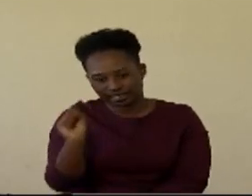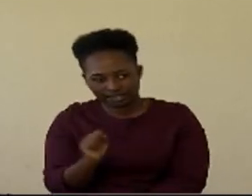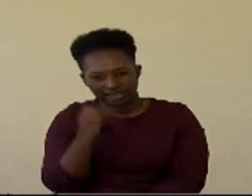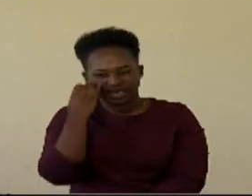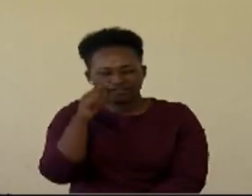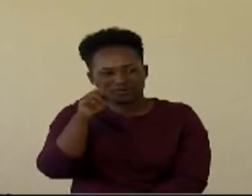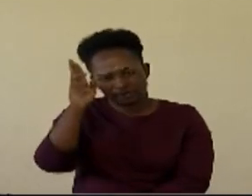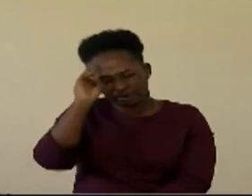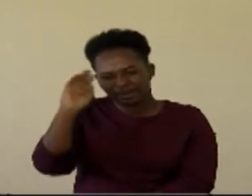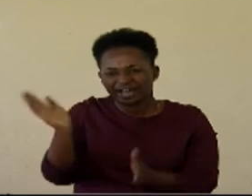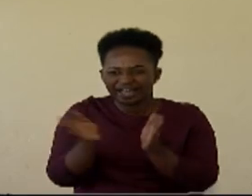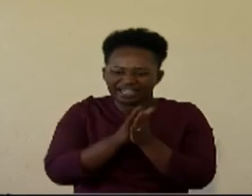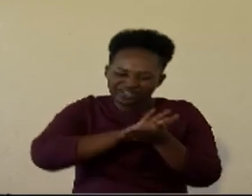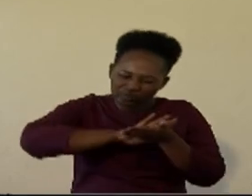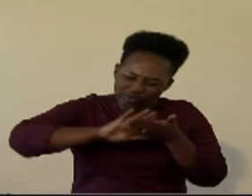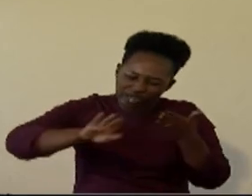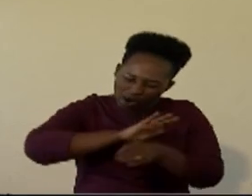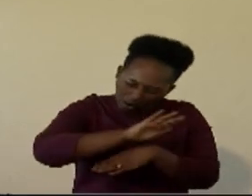and clear them out of the body